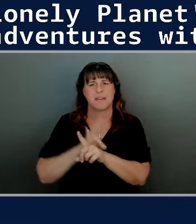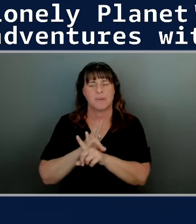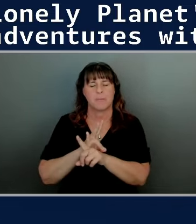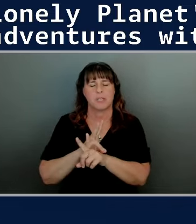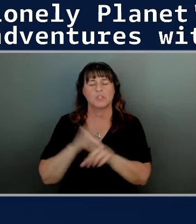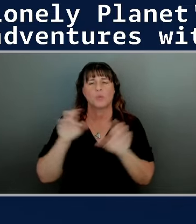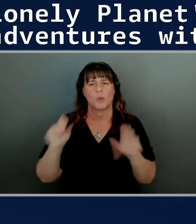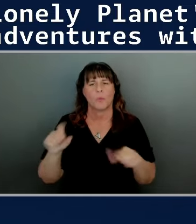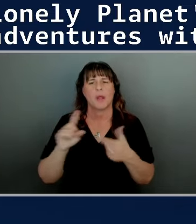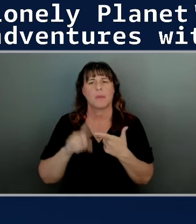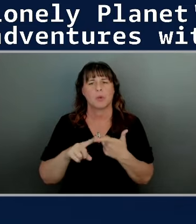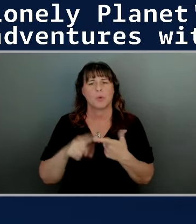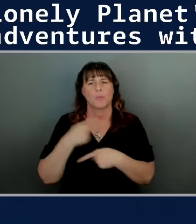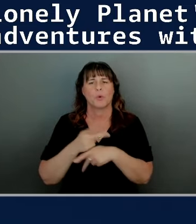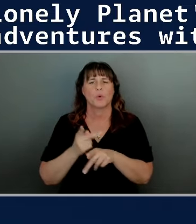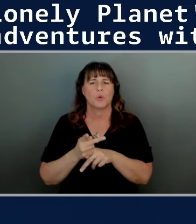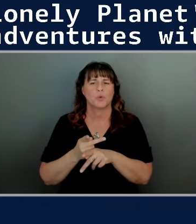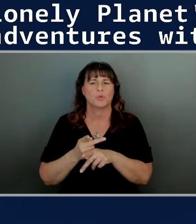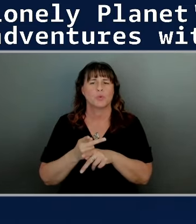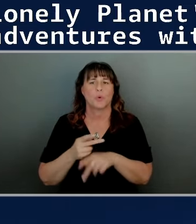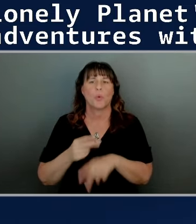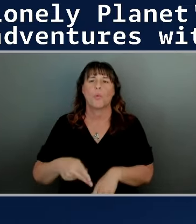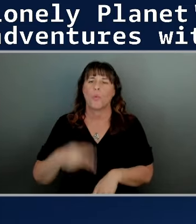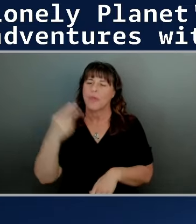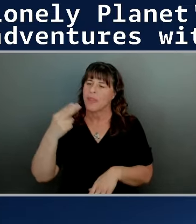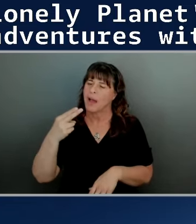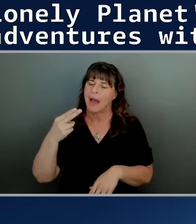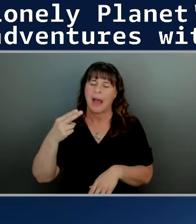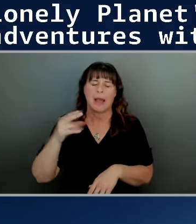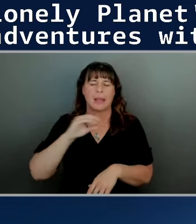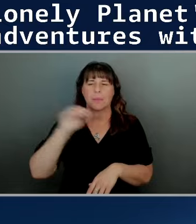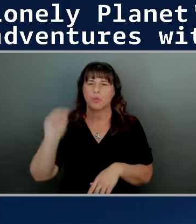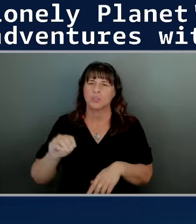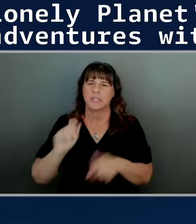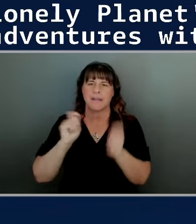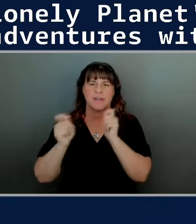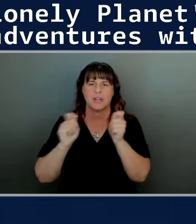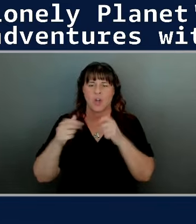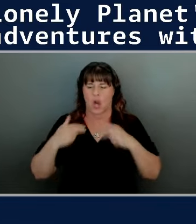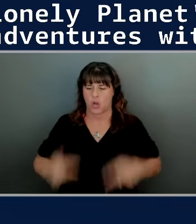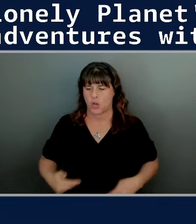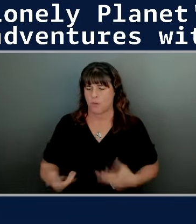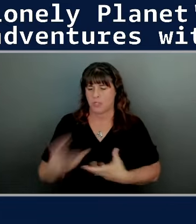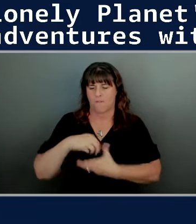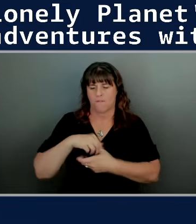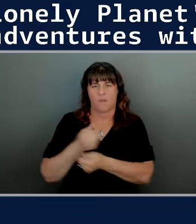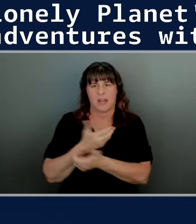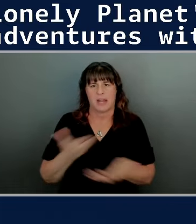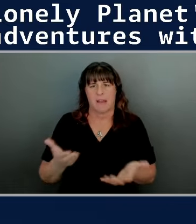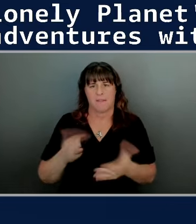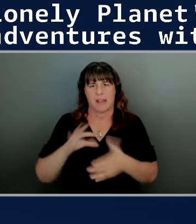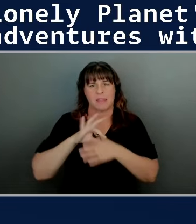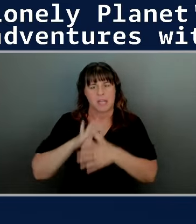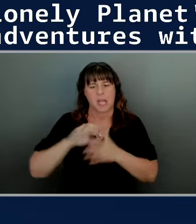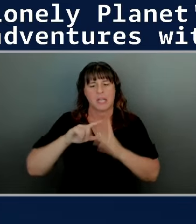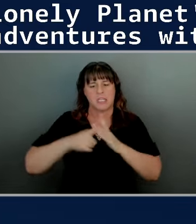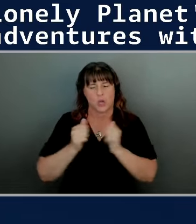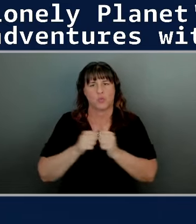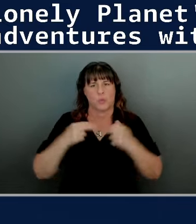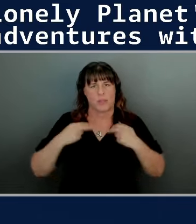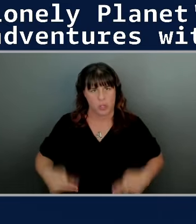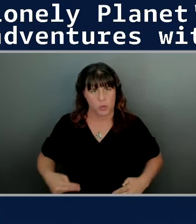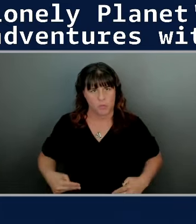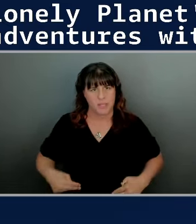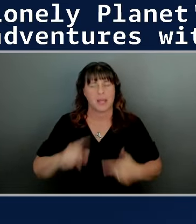able to produce uh with a high degree of editing right our humans in the loop are involved in everything we do the content starts with humans and and